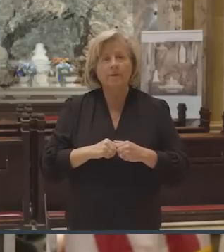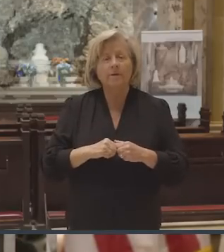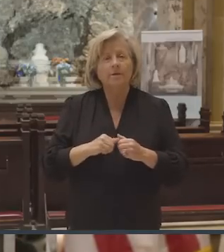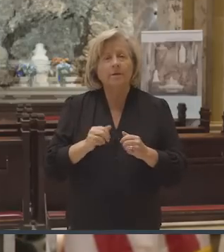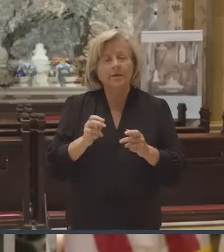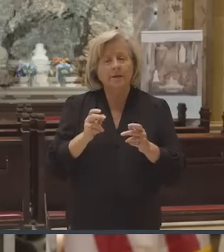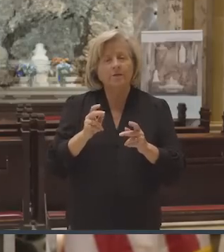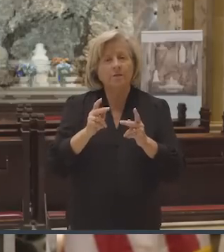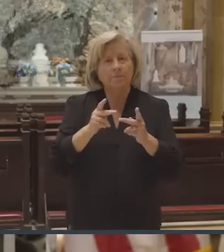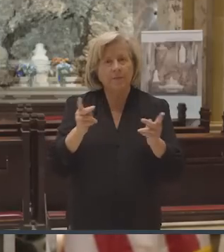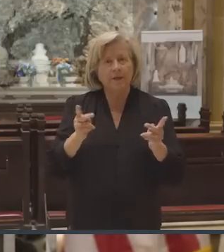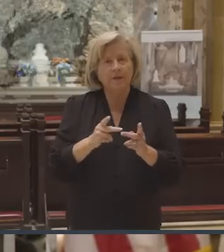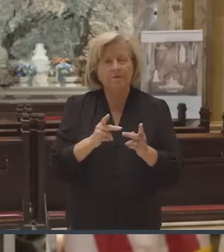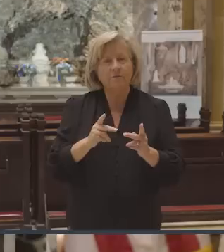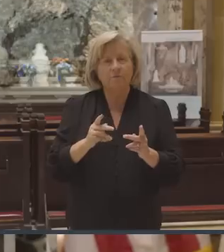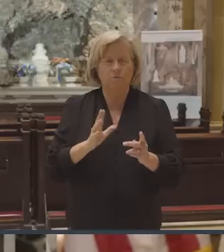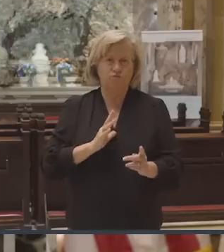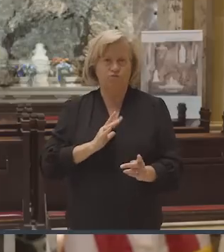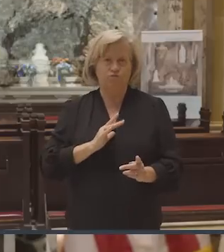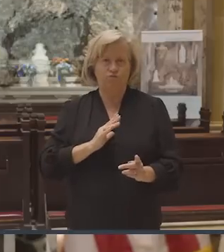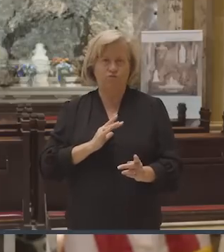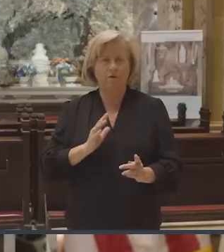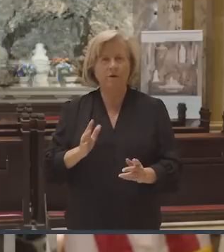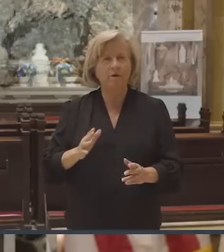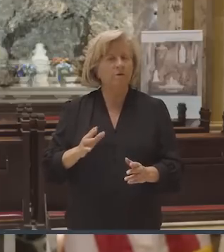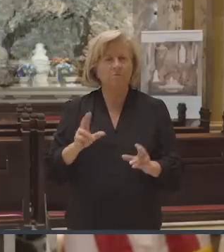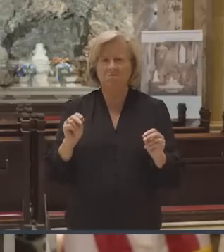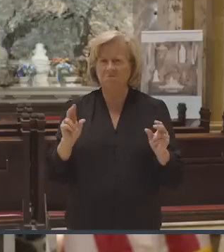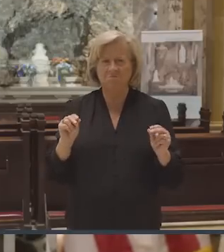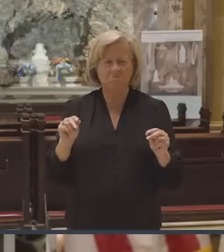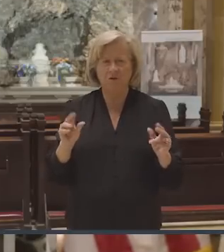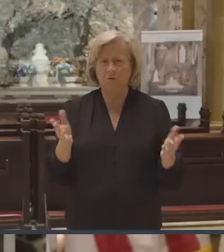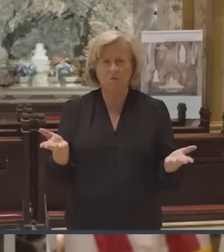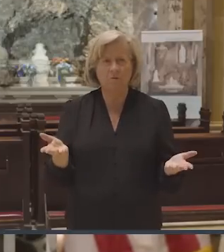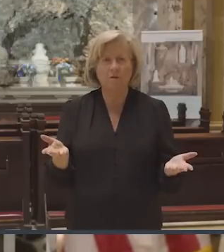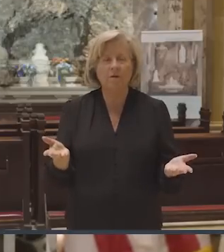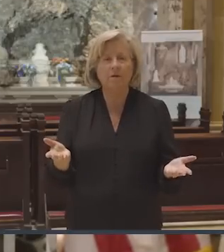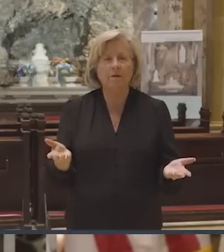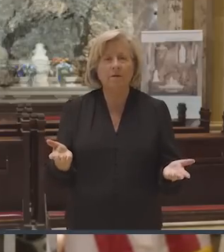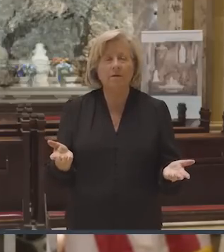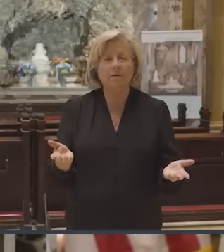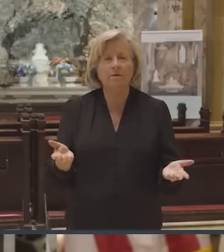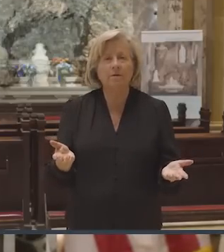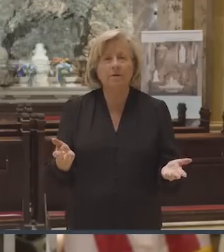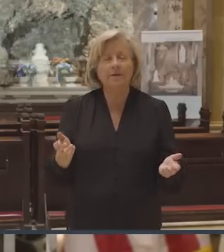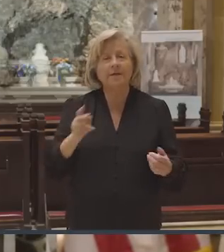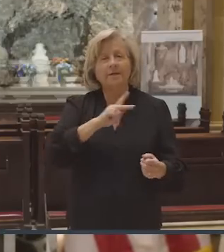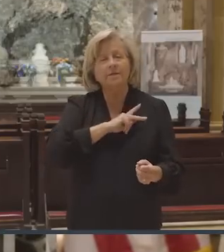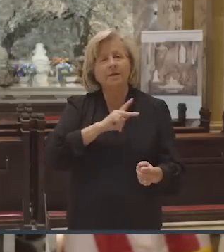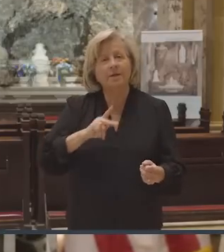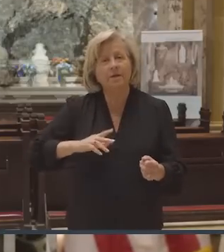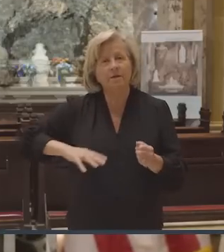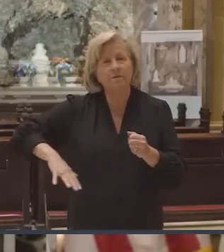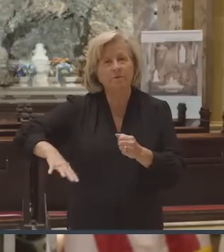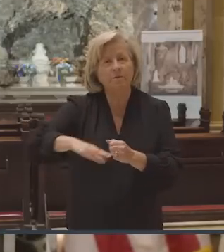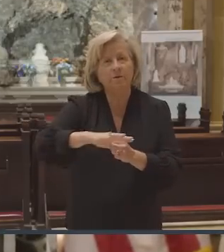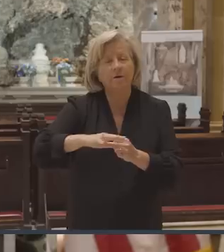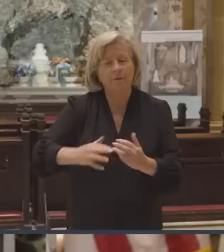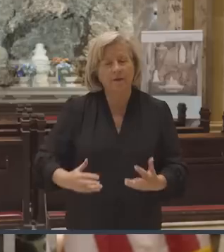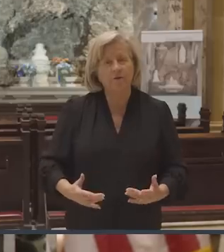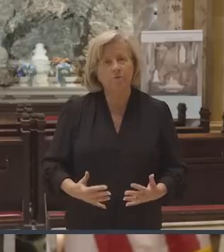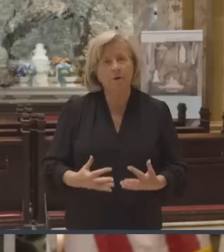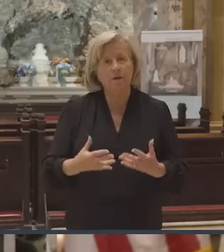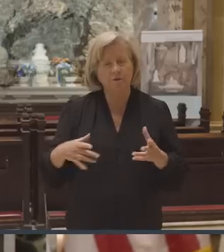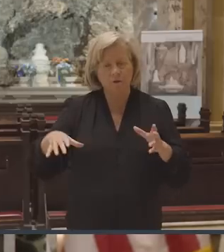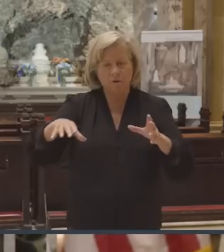royal fanfare. It isn't even found on a map. It is a kingdom that dwells within